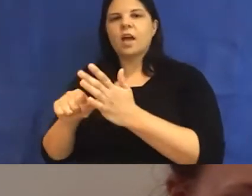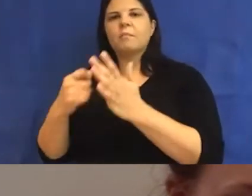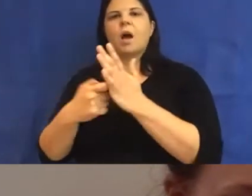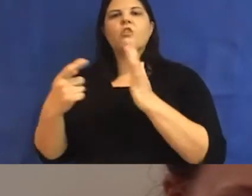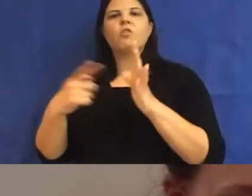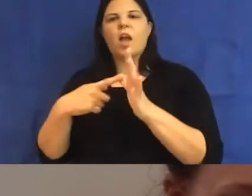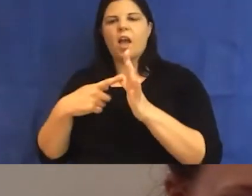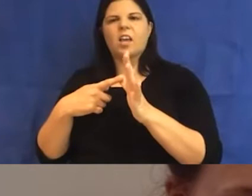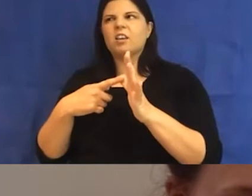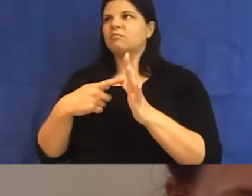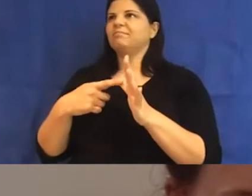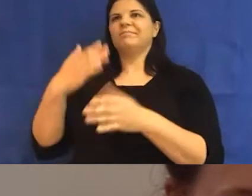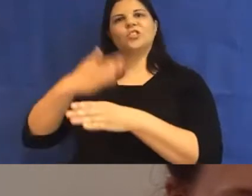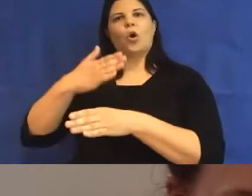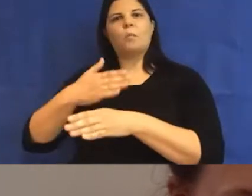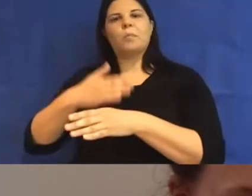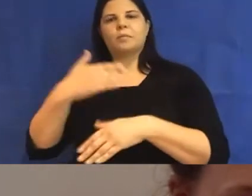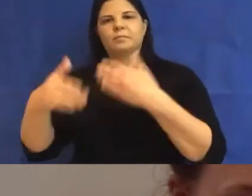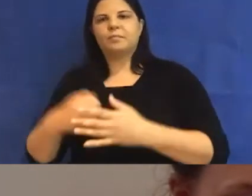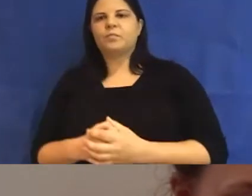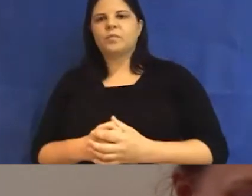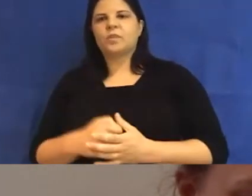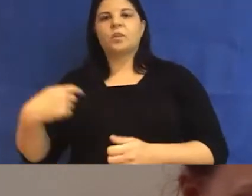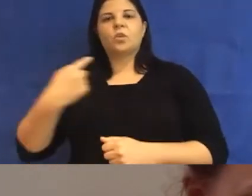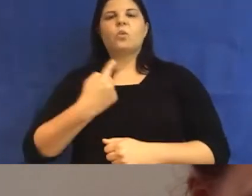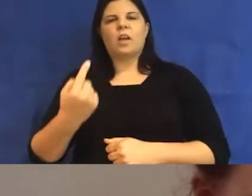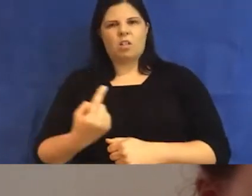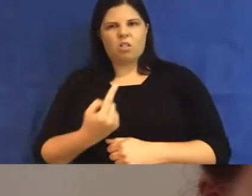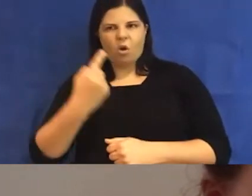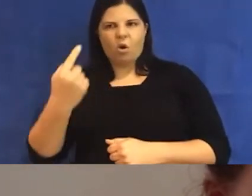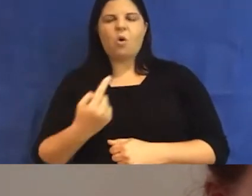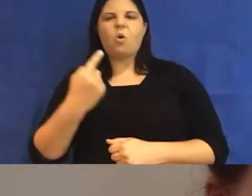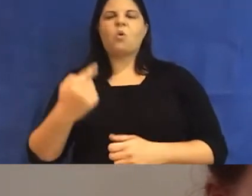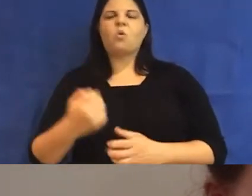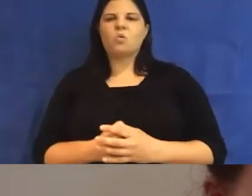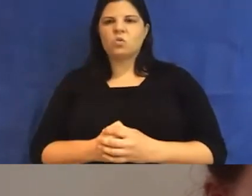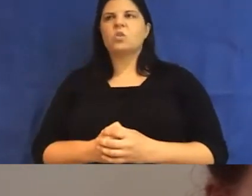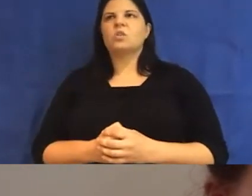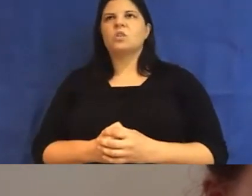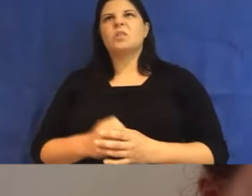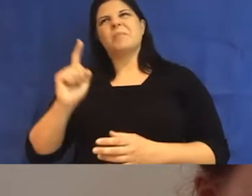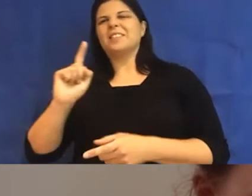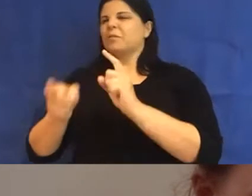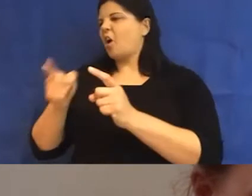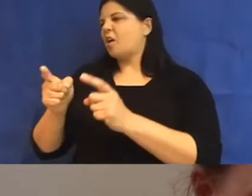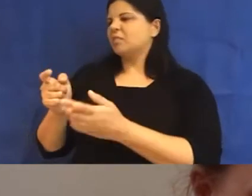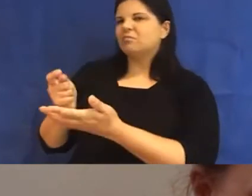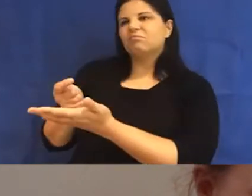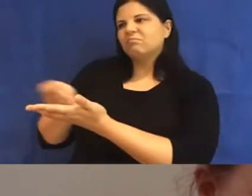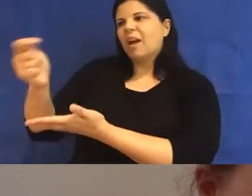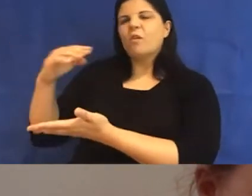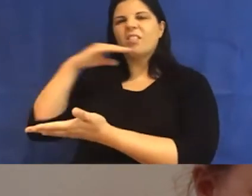job. We faced it alone, mostly, except for shouting each other the occasional lunch or reading each other's job